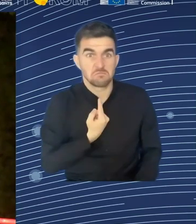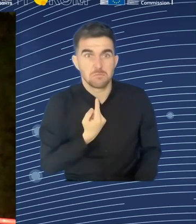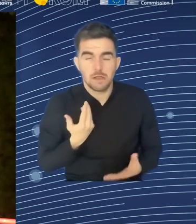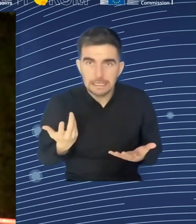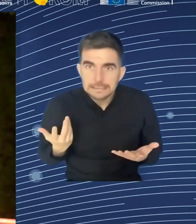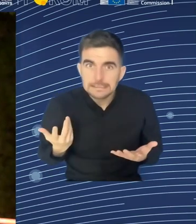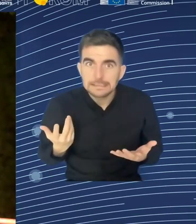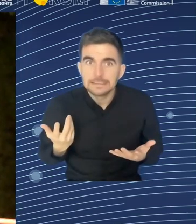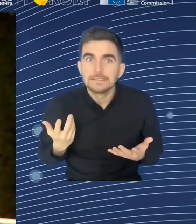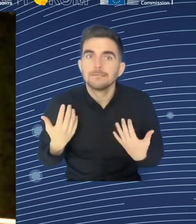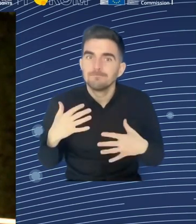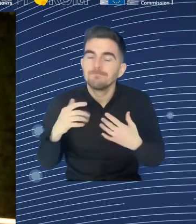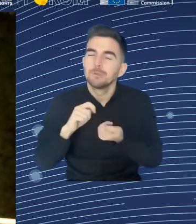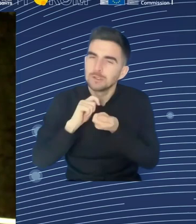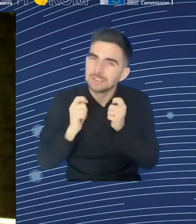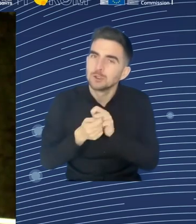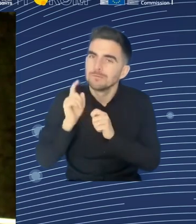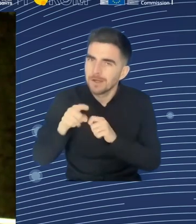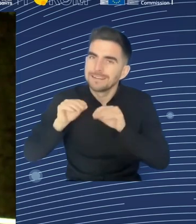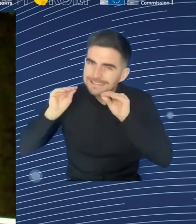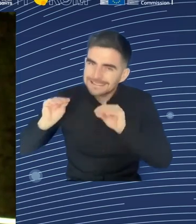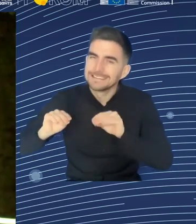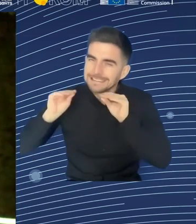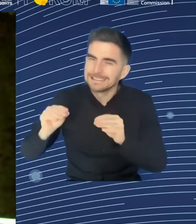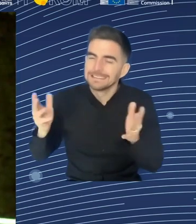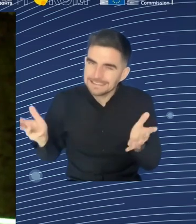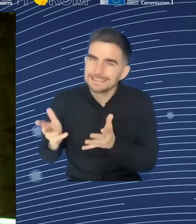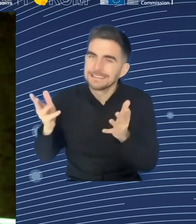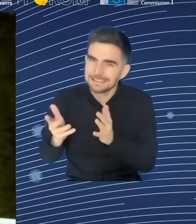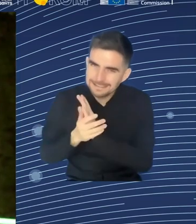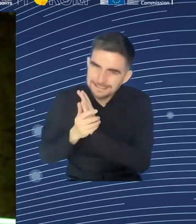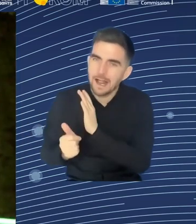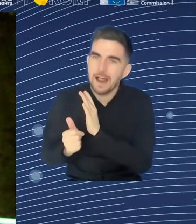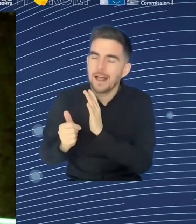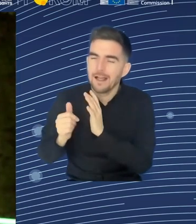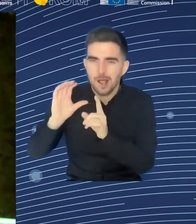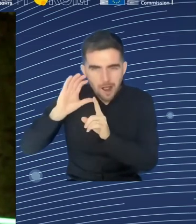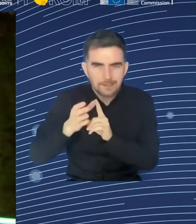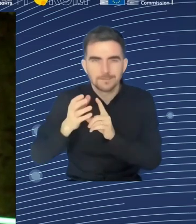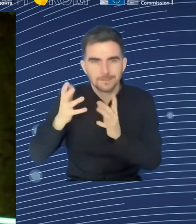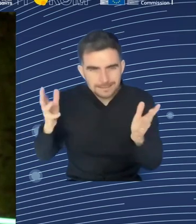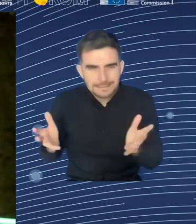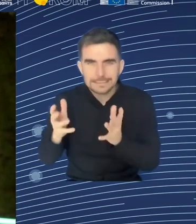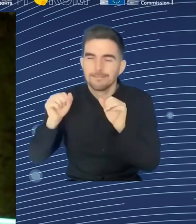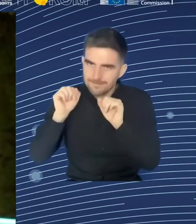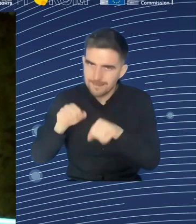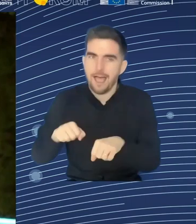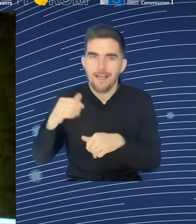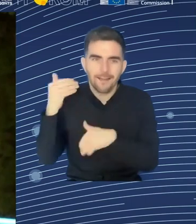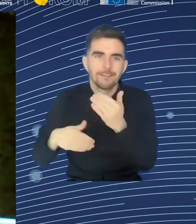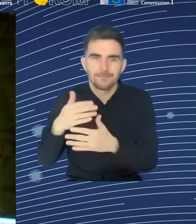And indeed I agree that there are still some issues out there in people being against